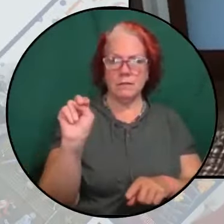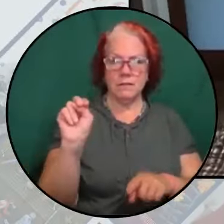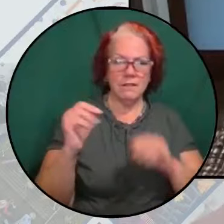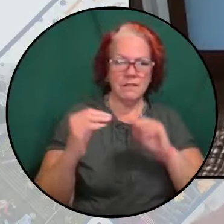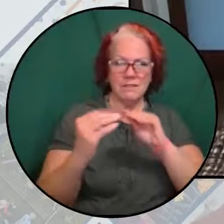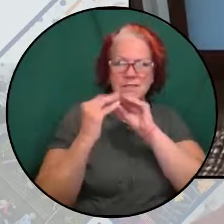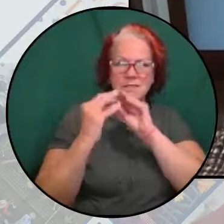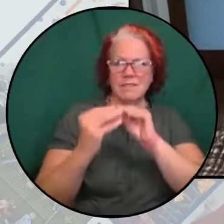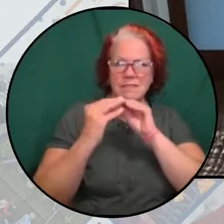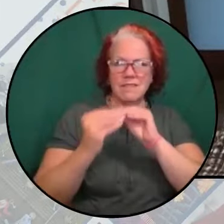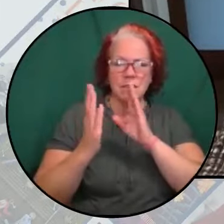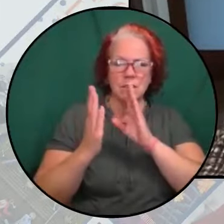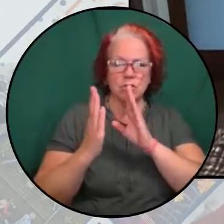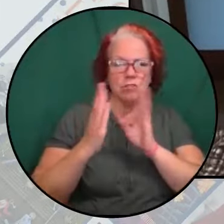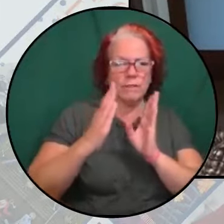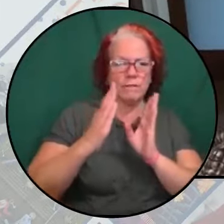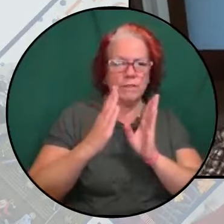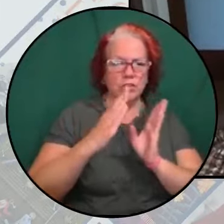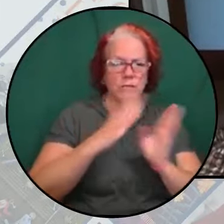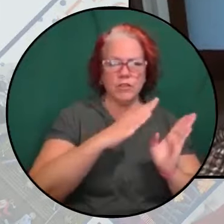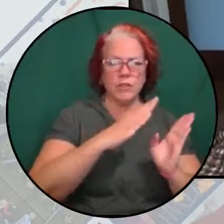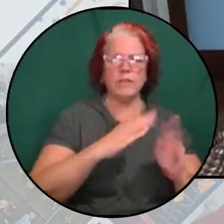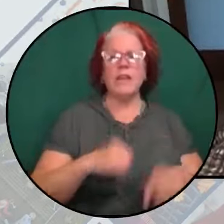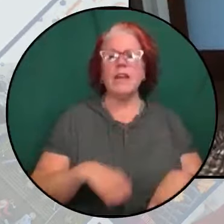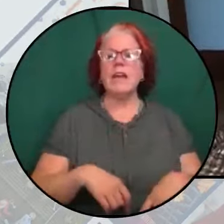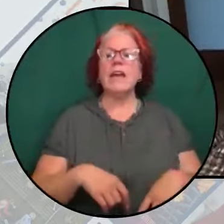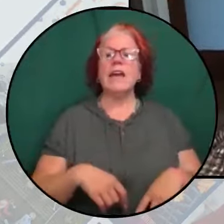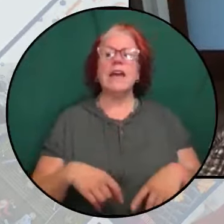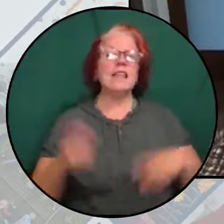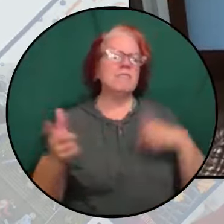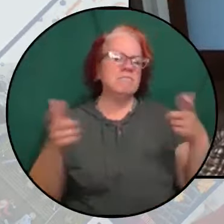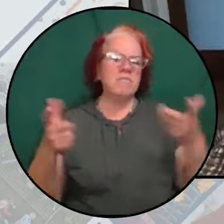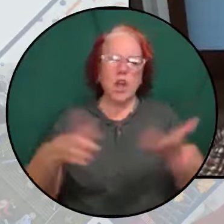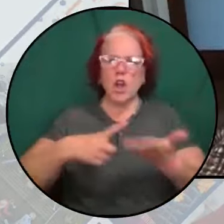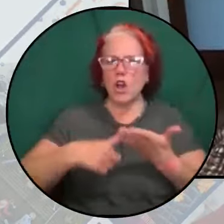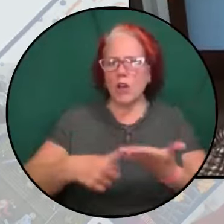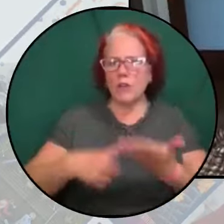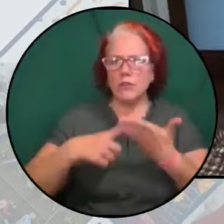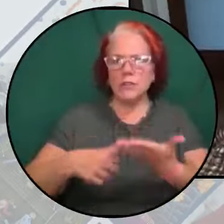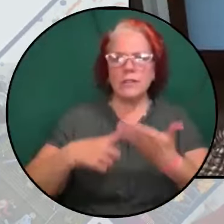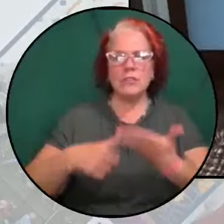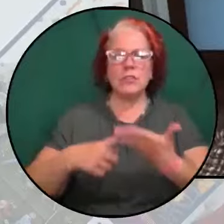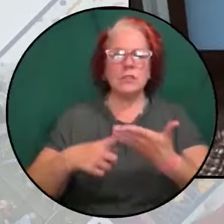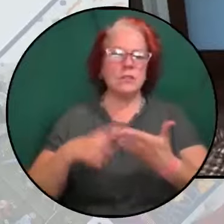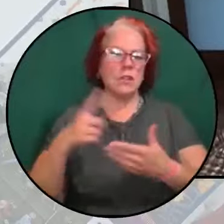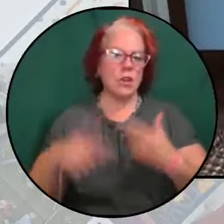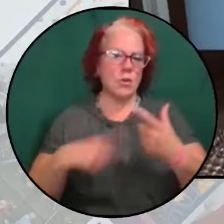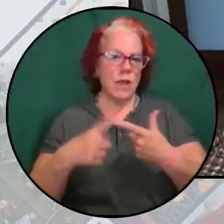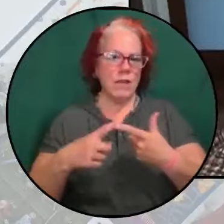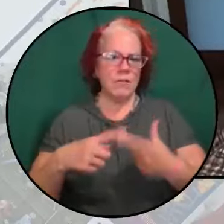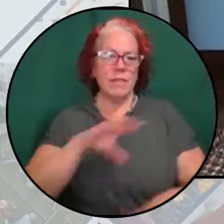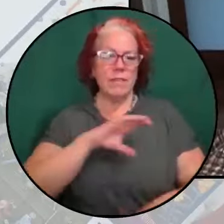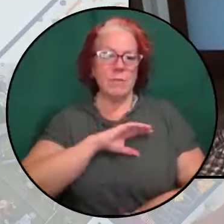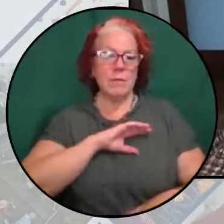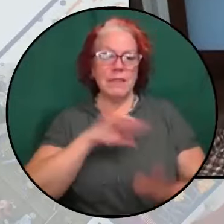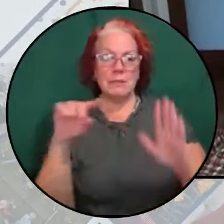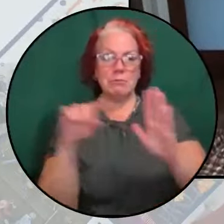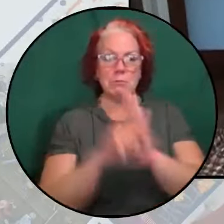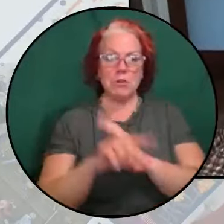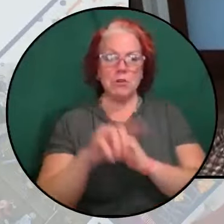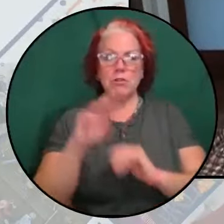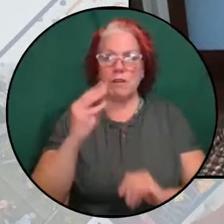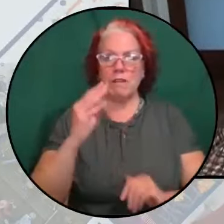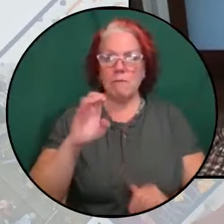the mass conversations around the police murder of Michael